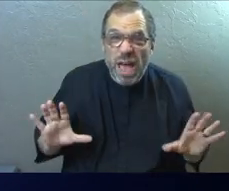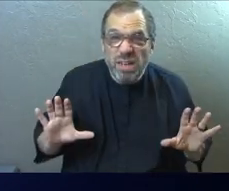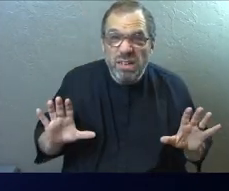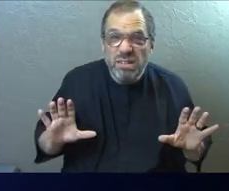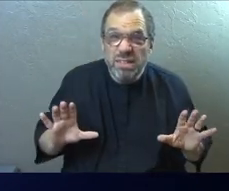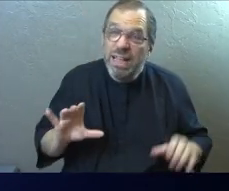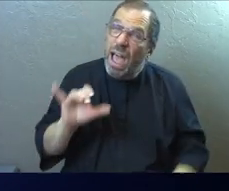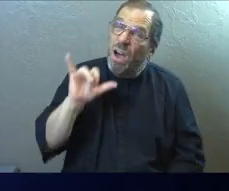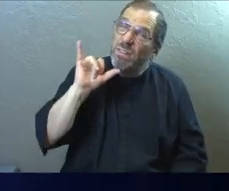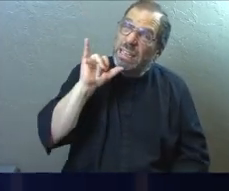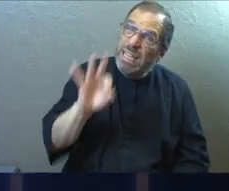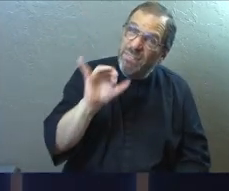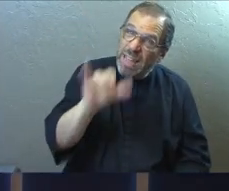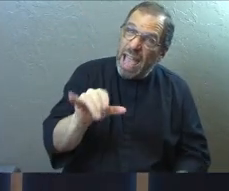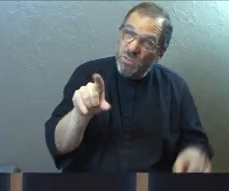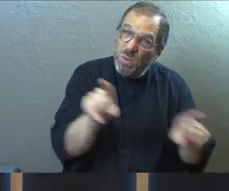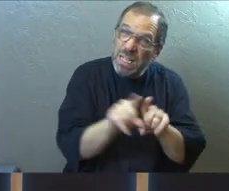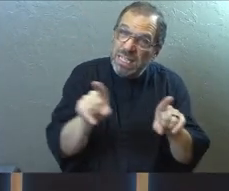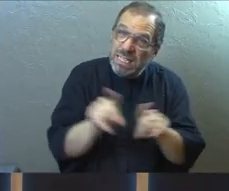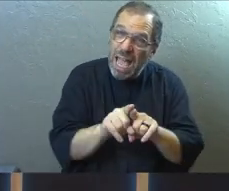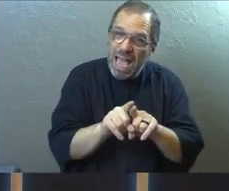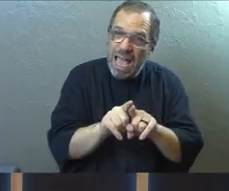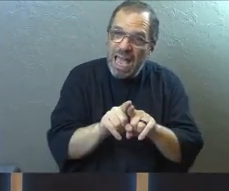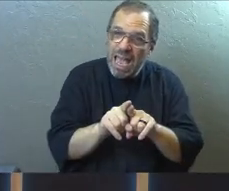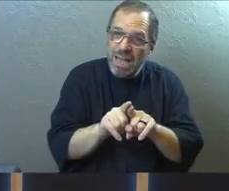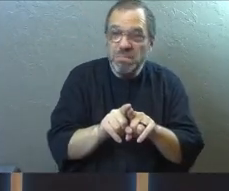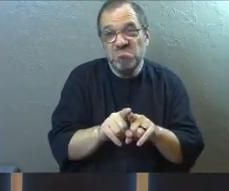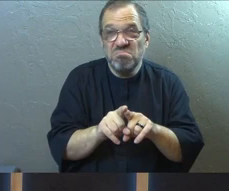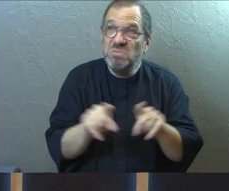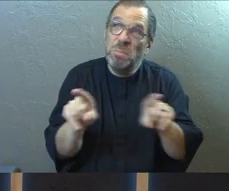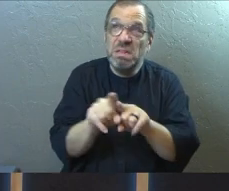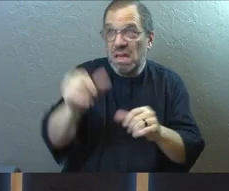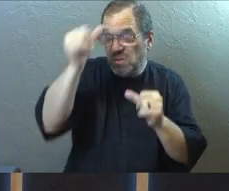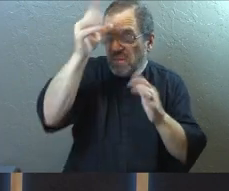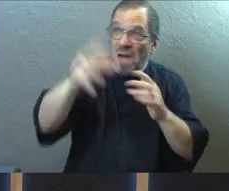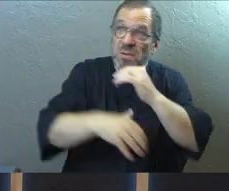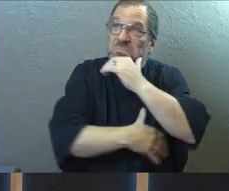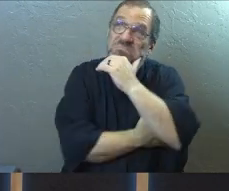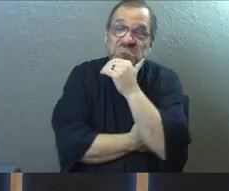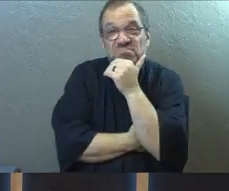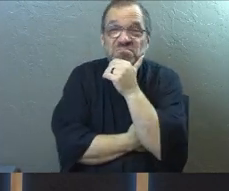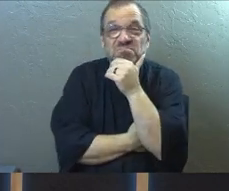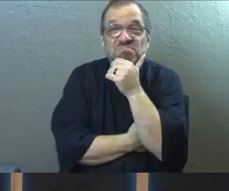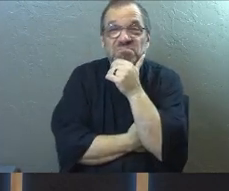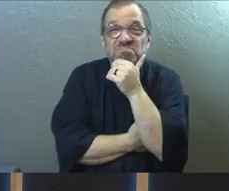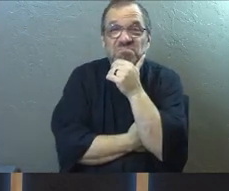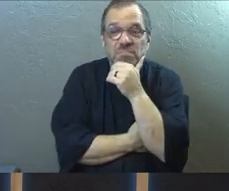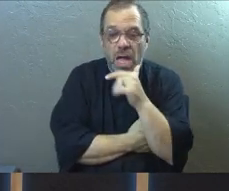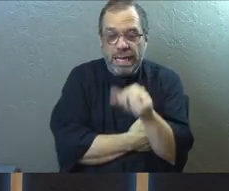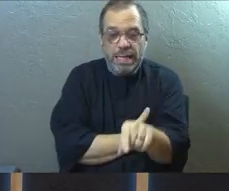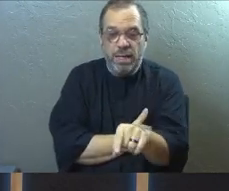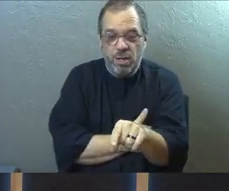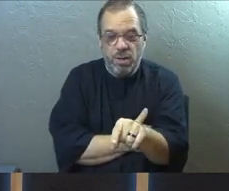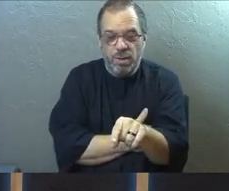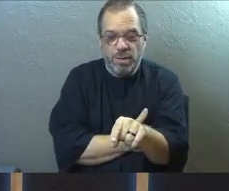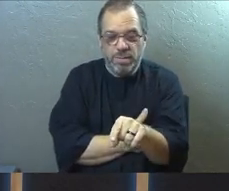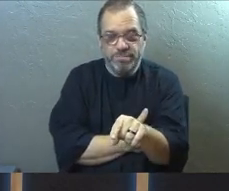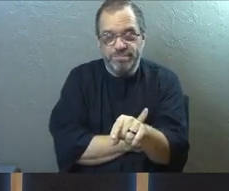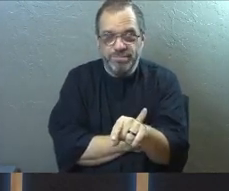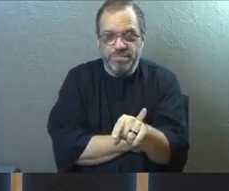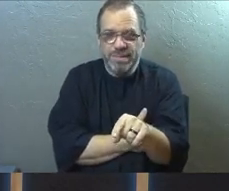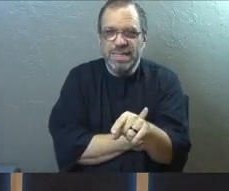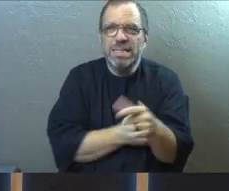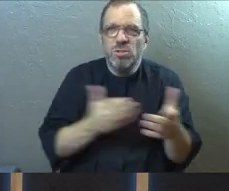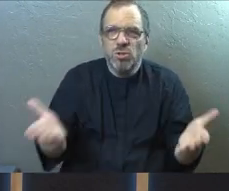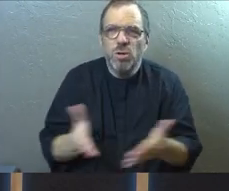And if you do this, you will be a chip off the old block. What he's changing here, or trying to,